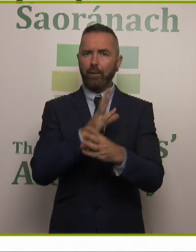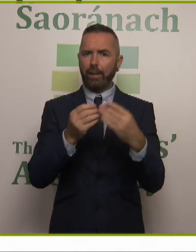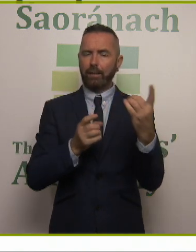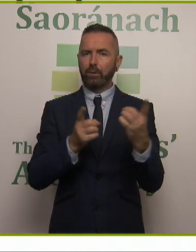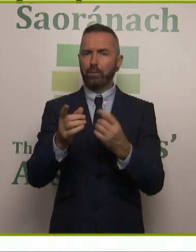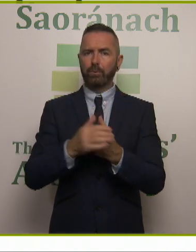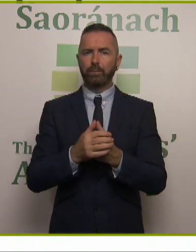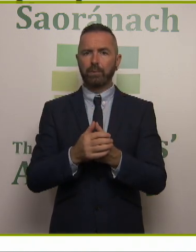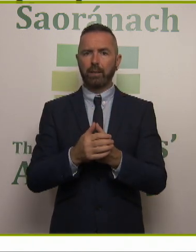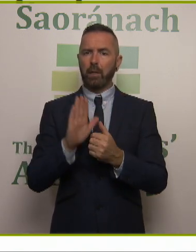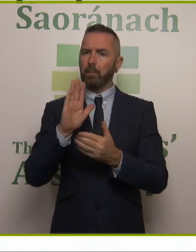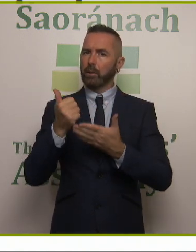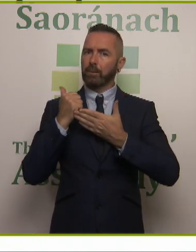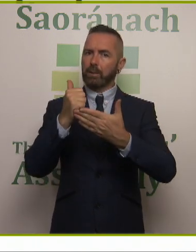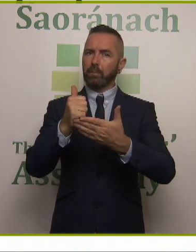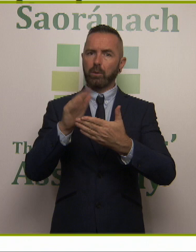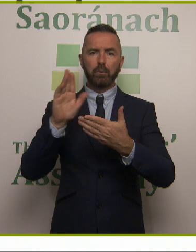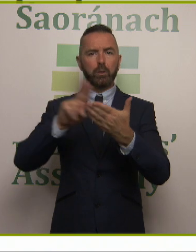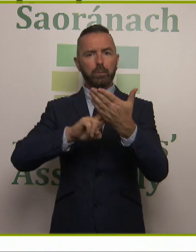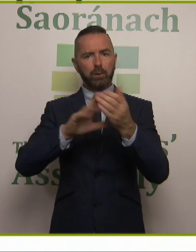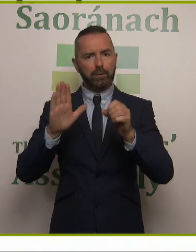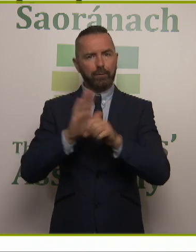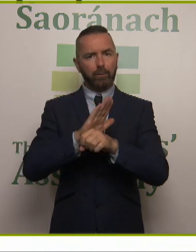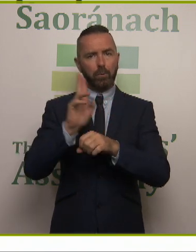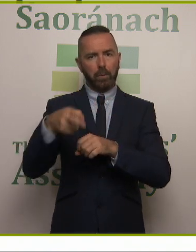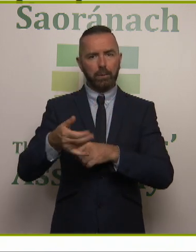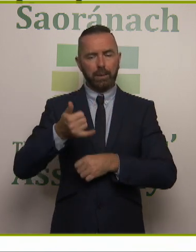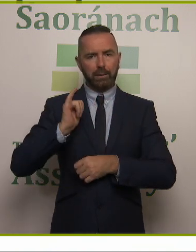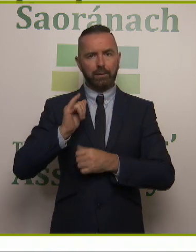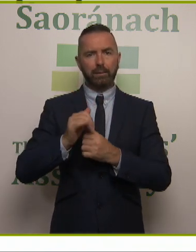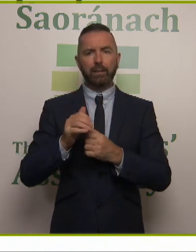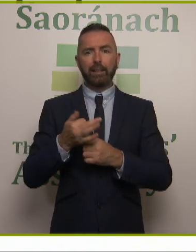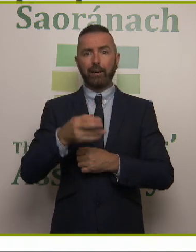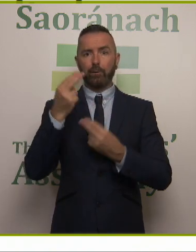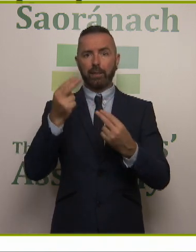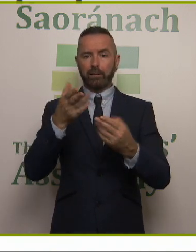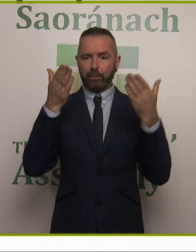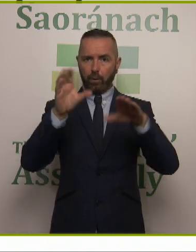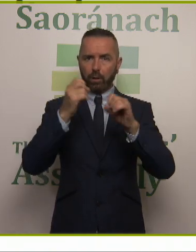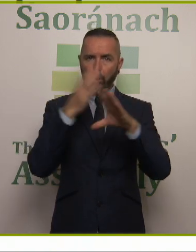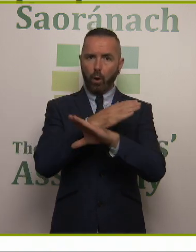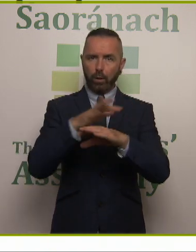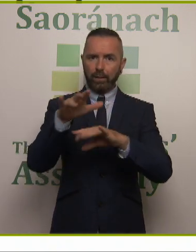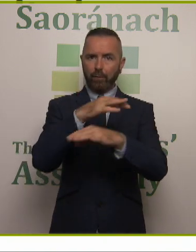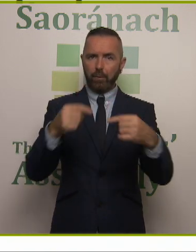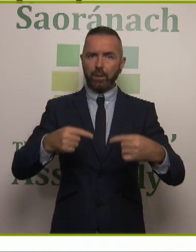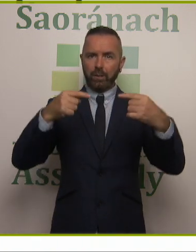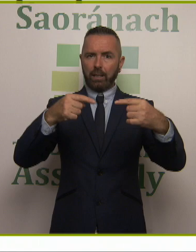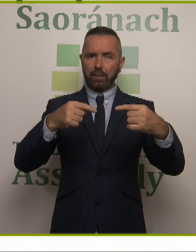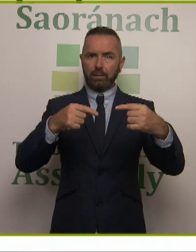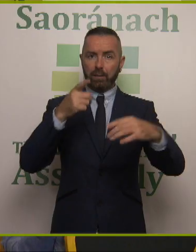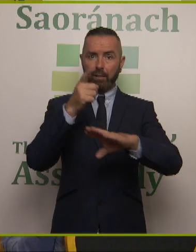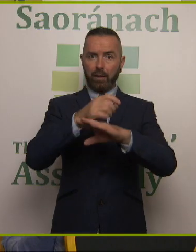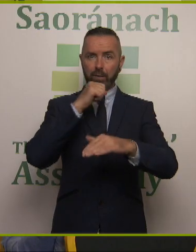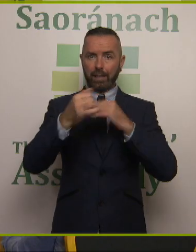And it must be supported and utilised to its full extent if we are to address all of our environmental challenges we face today as a society.